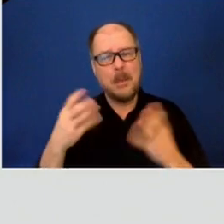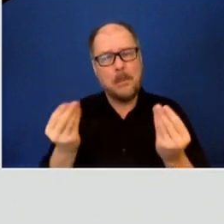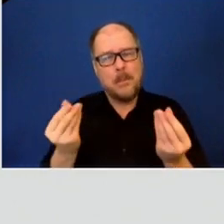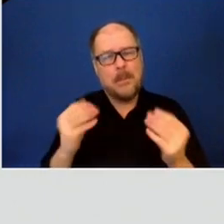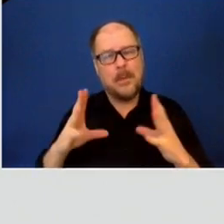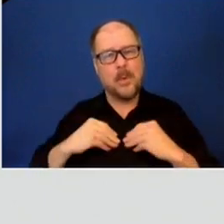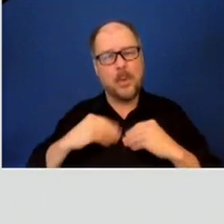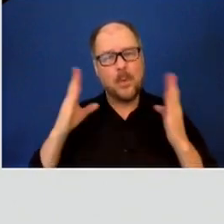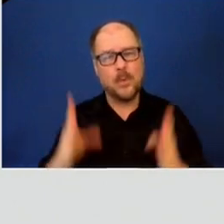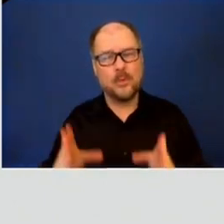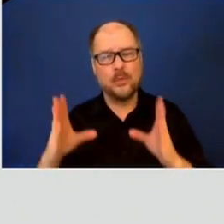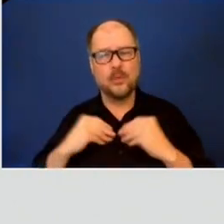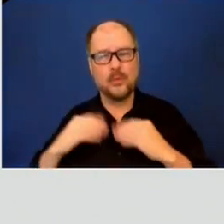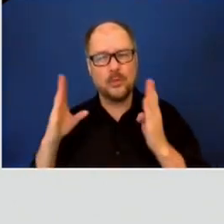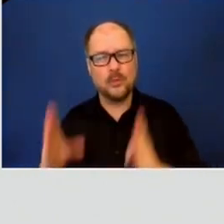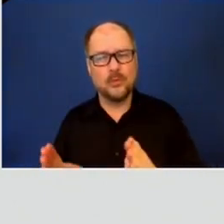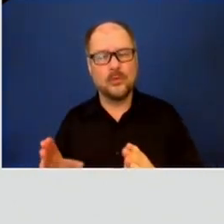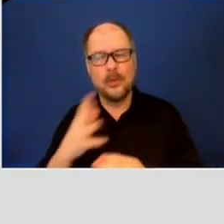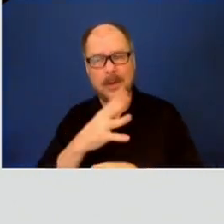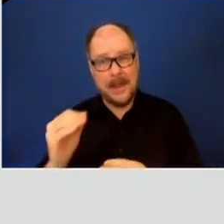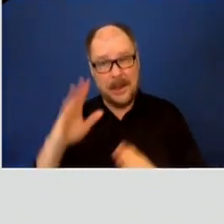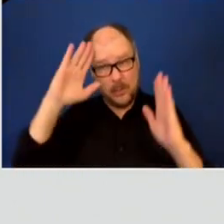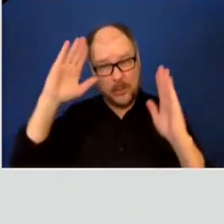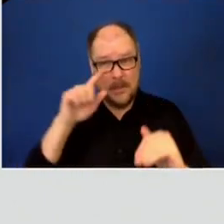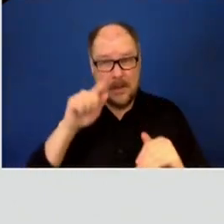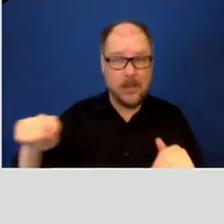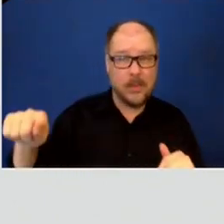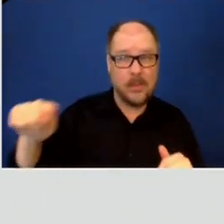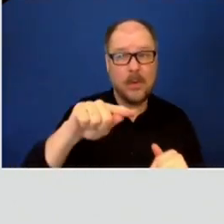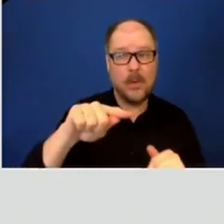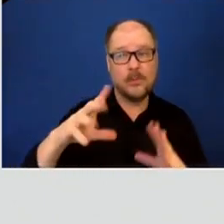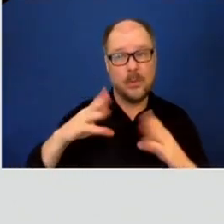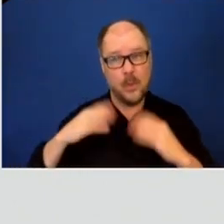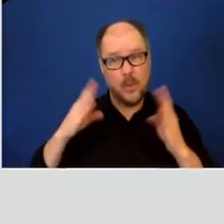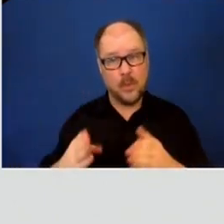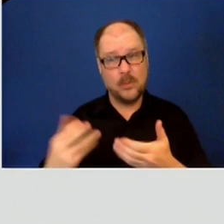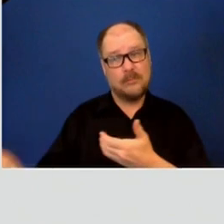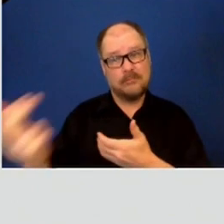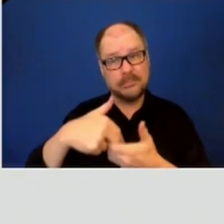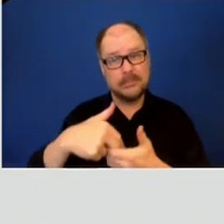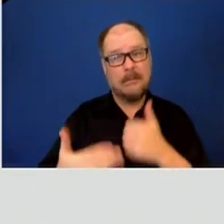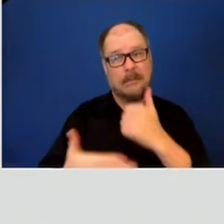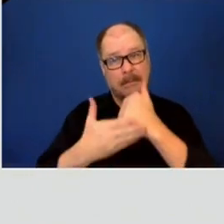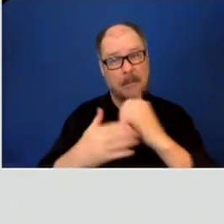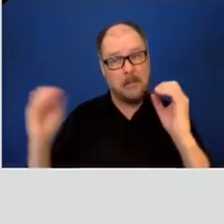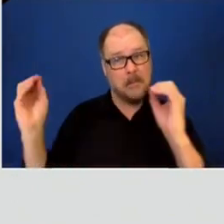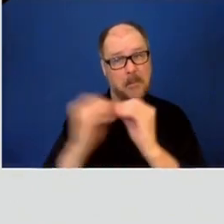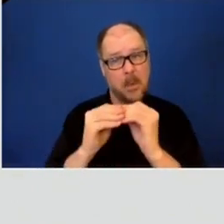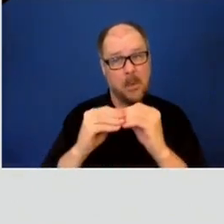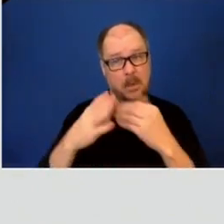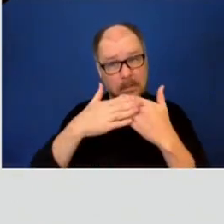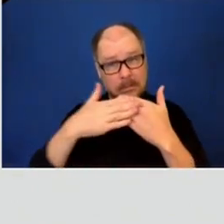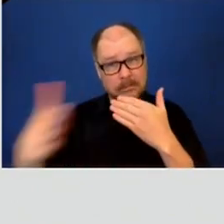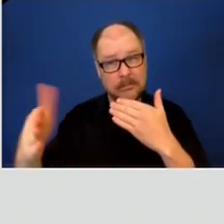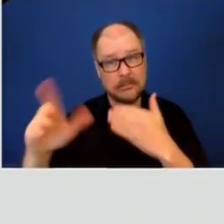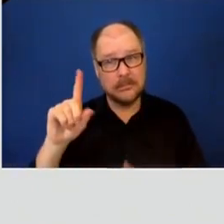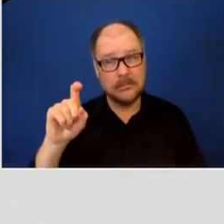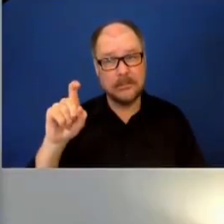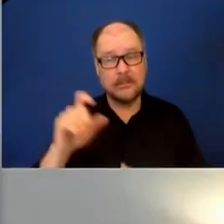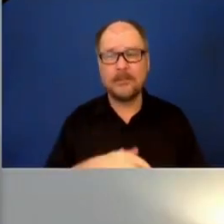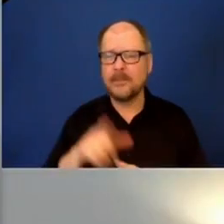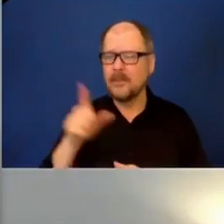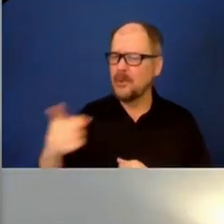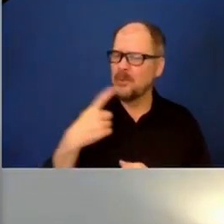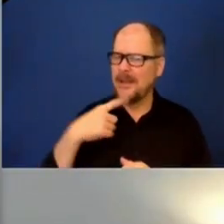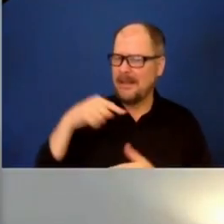And do you expect them to have more participation in this effort moving forward? When you say